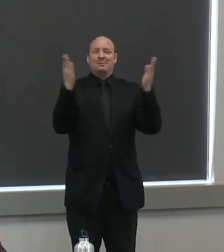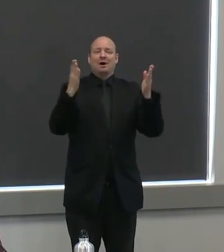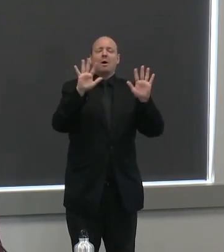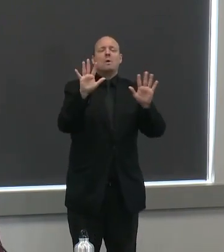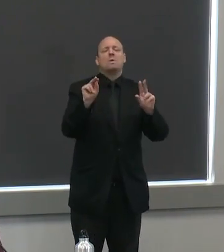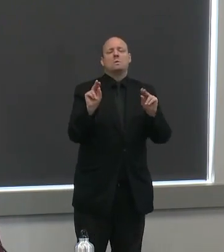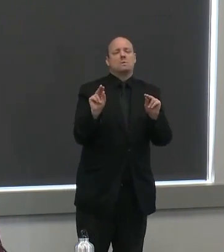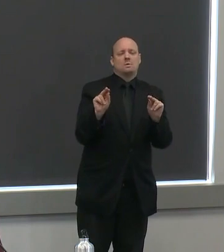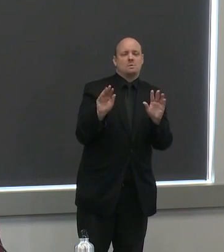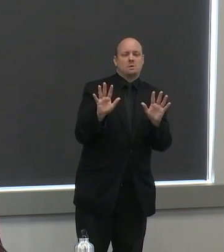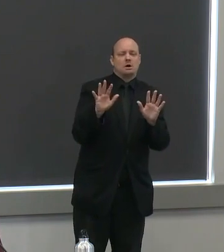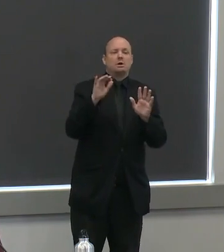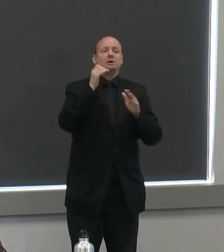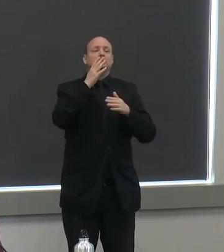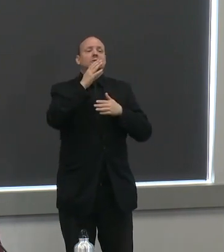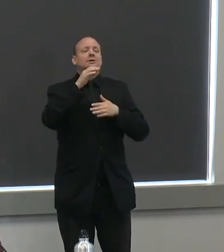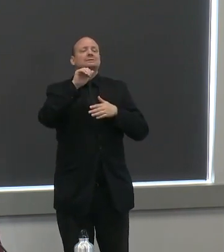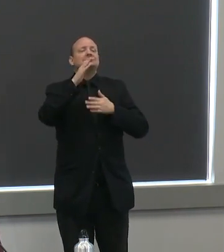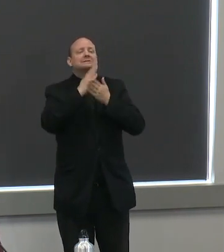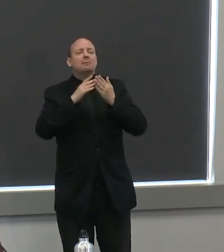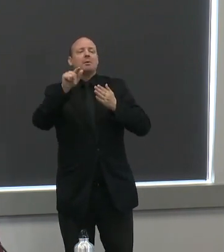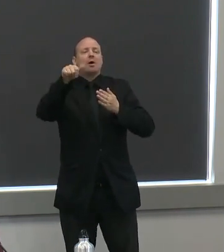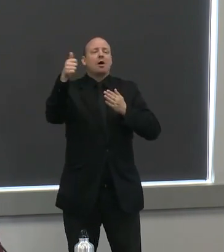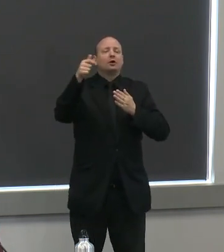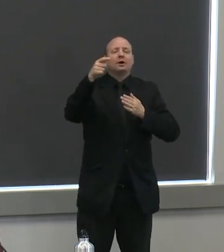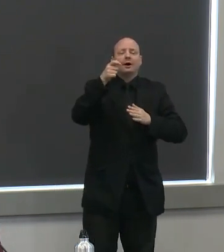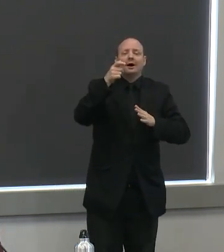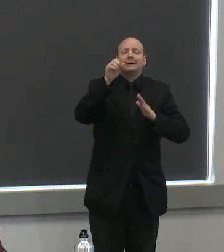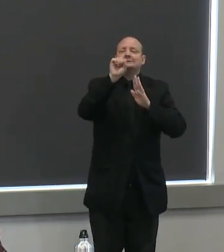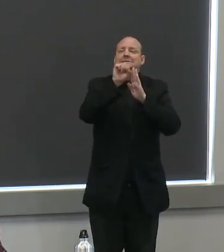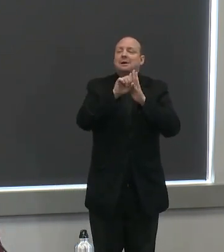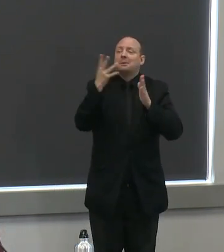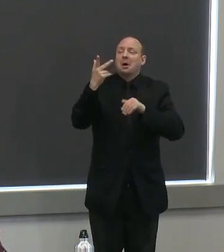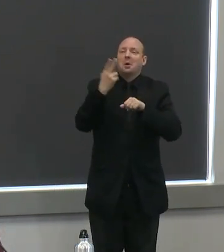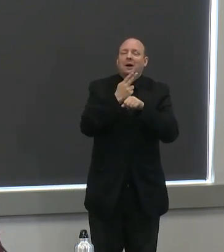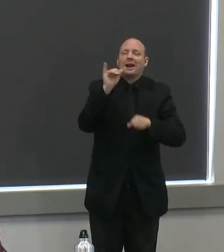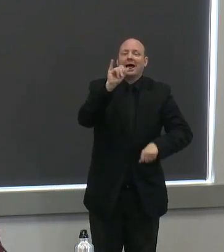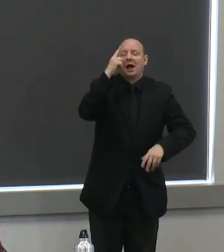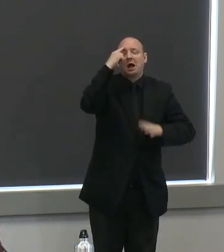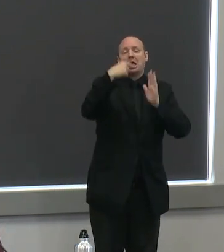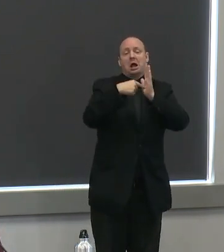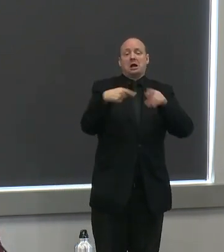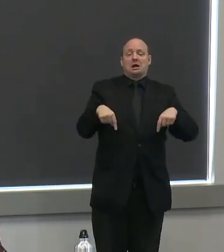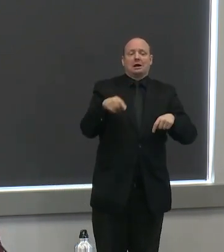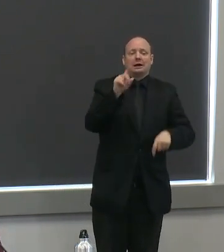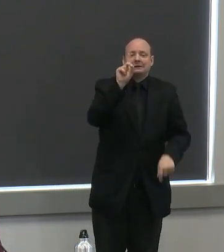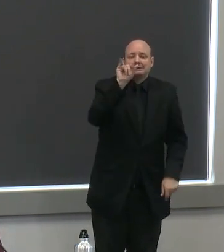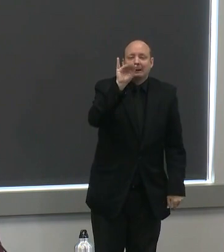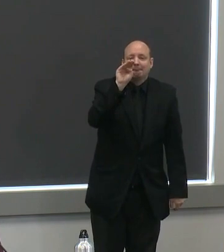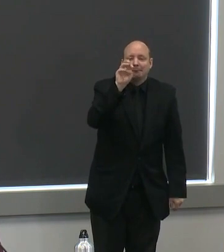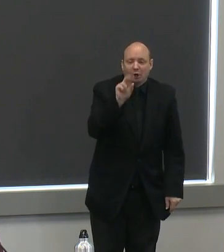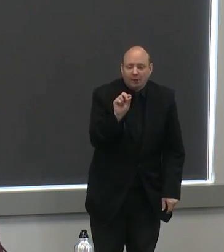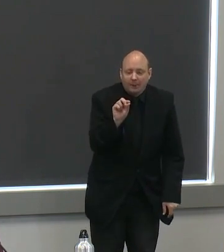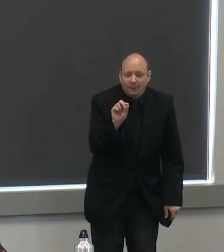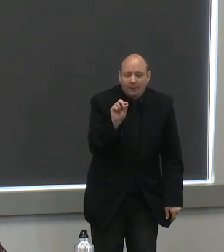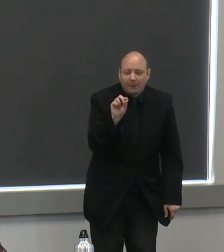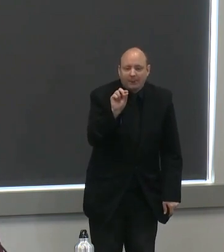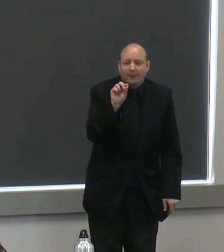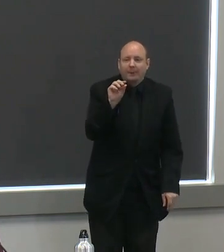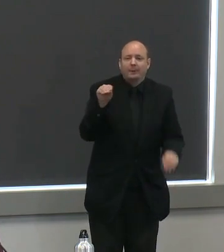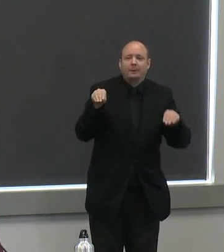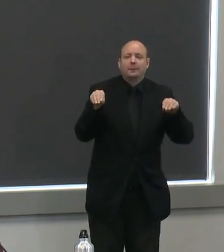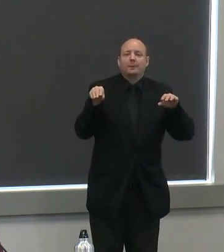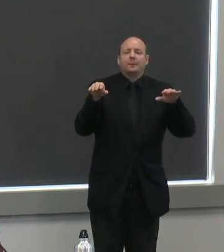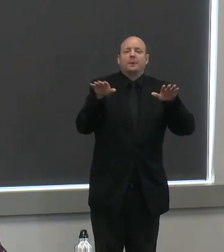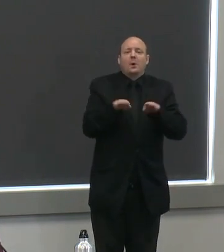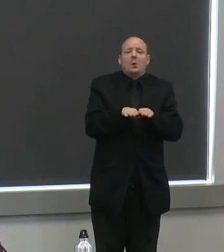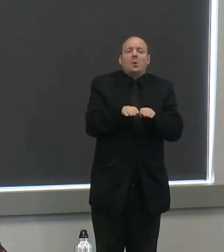the process is going to happen much more slowly than any of us would like but in certain parts of the state we're seeing